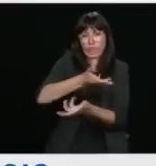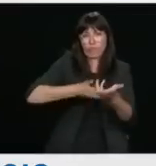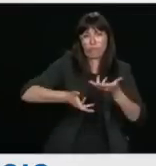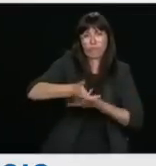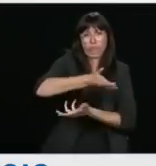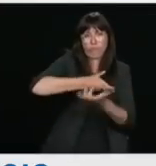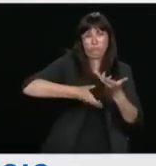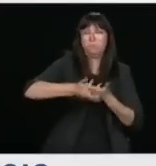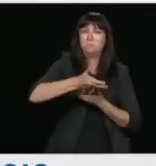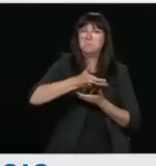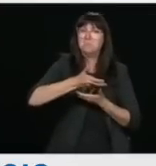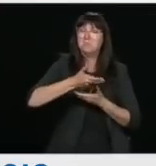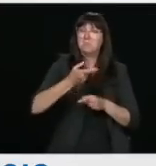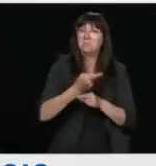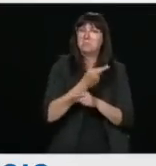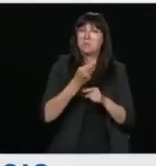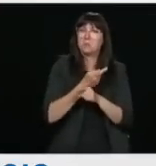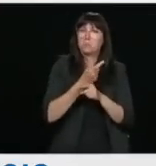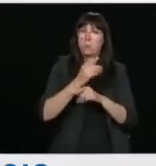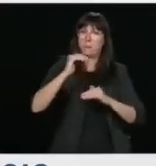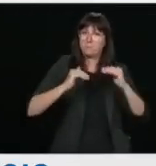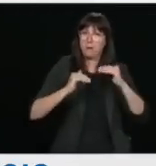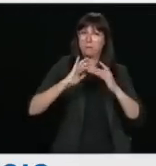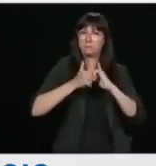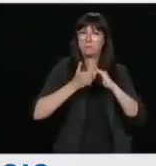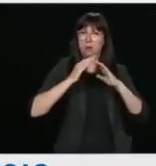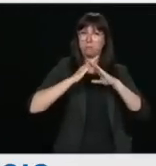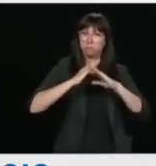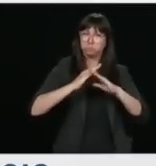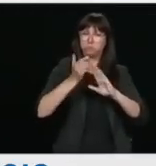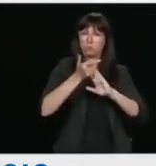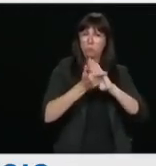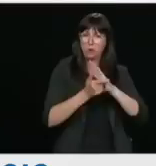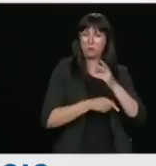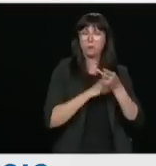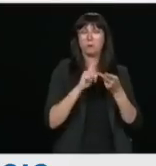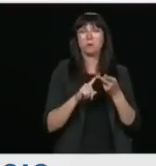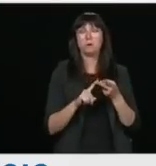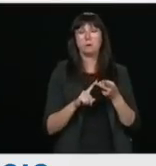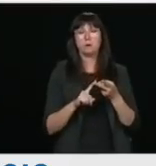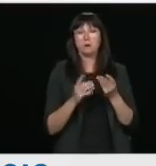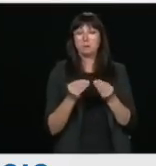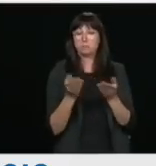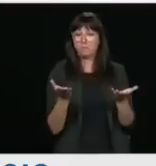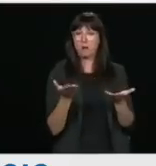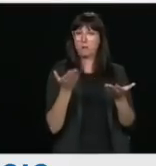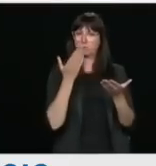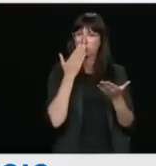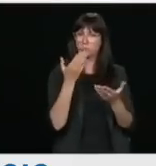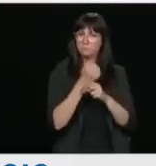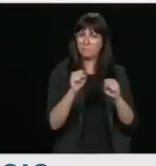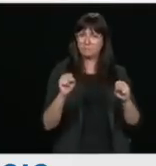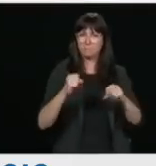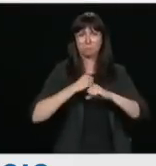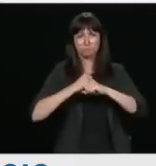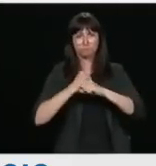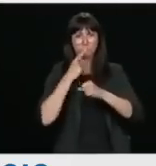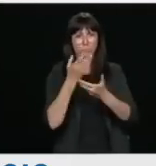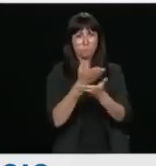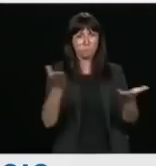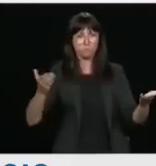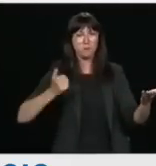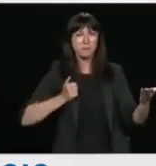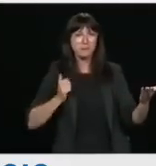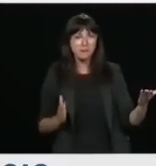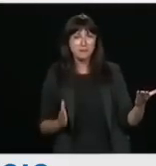of protecting the rule of law, providing effective safety and security to Canadians, and at all times respecting the charter.